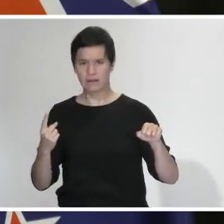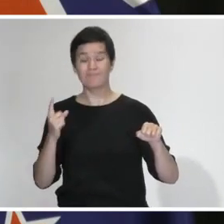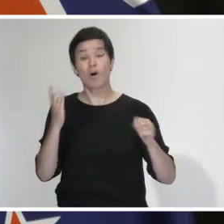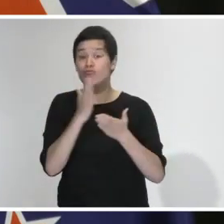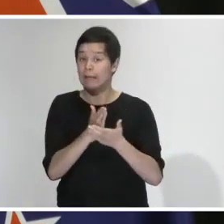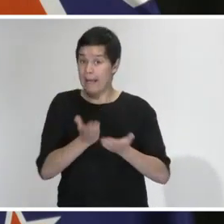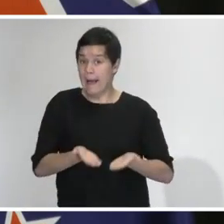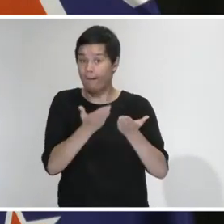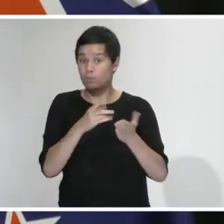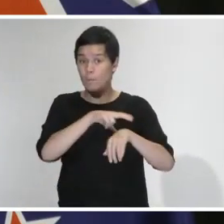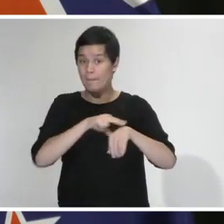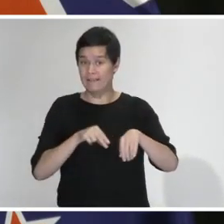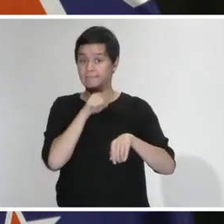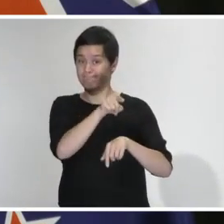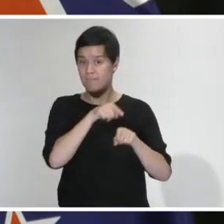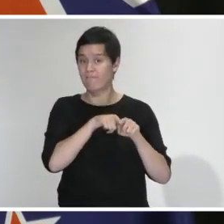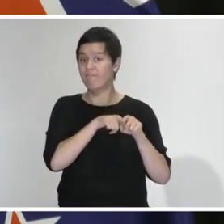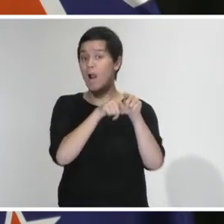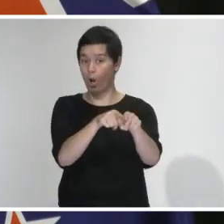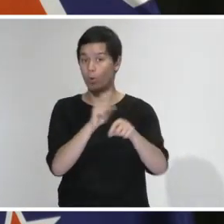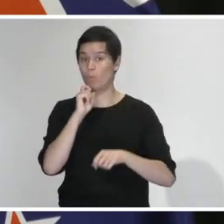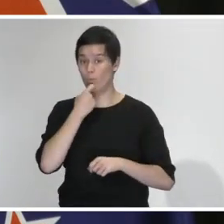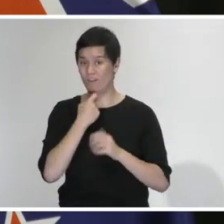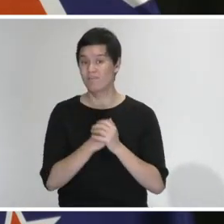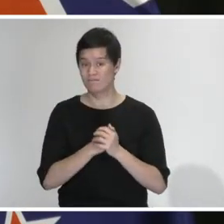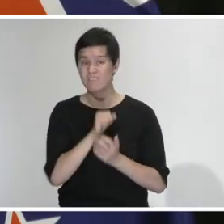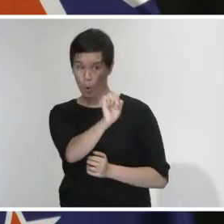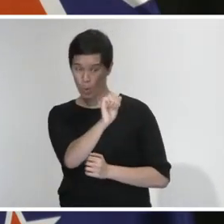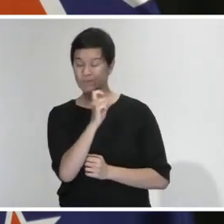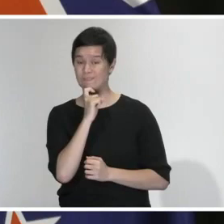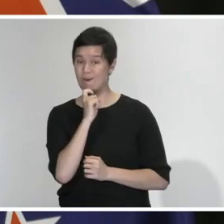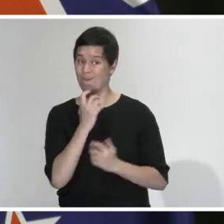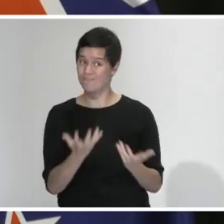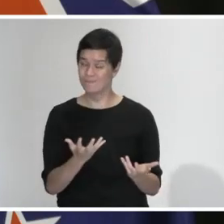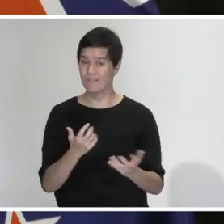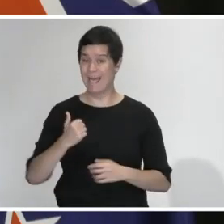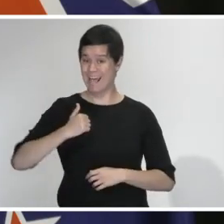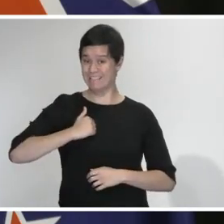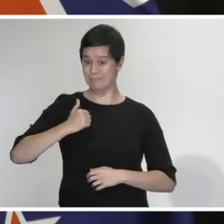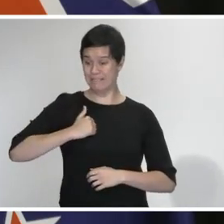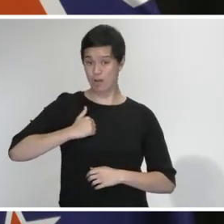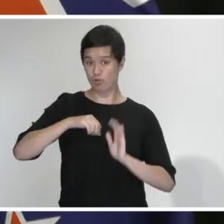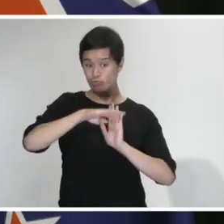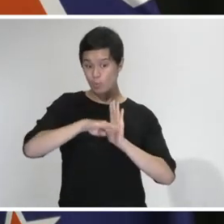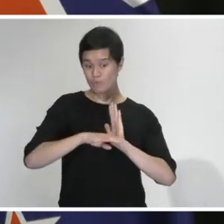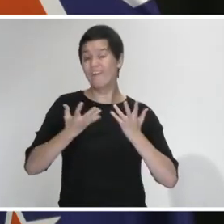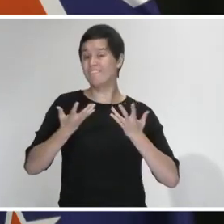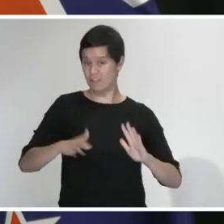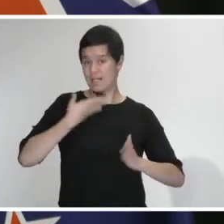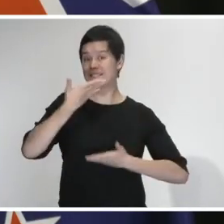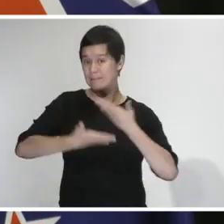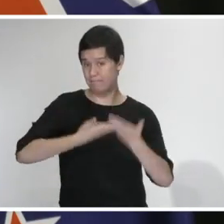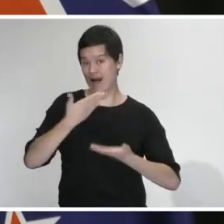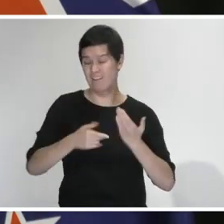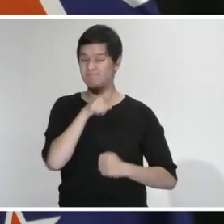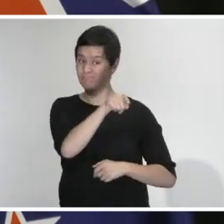to follow up on their own team and making sure that they do fulfill the expectations that are being set out for Alert Level 4. Just a couple of minutes. Yeah, right